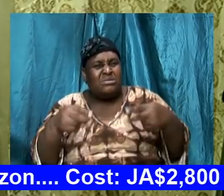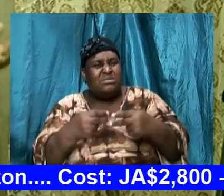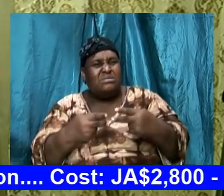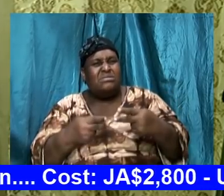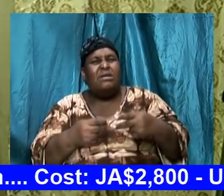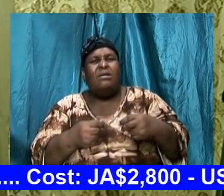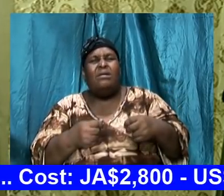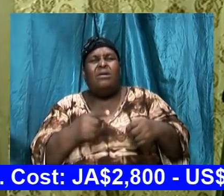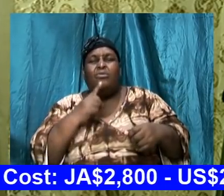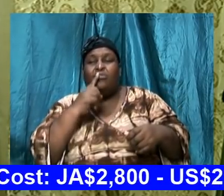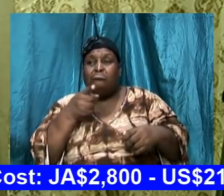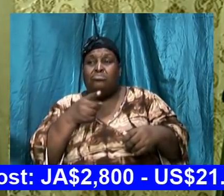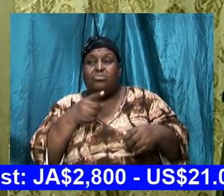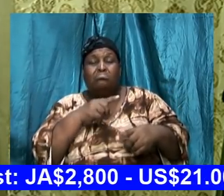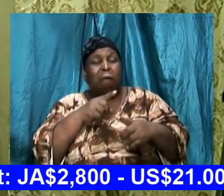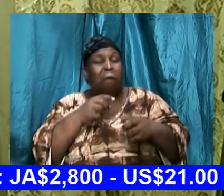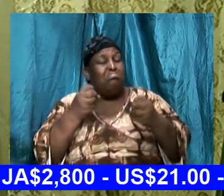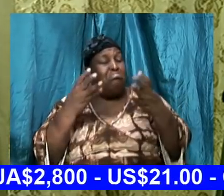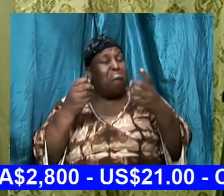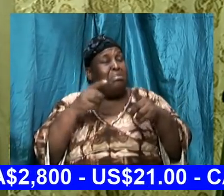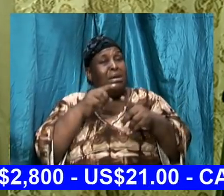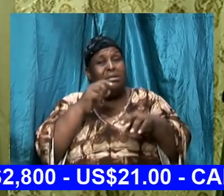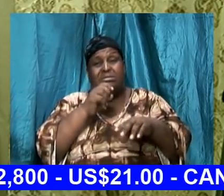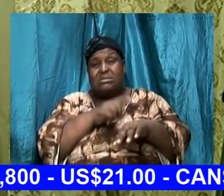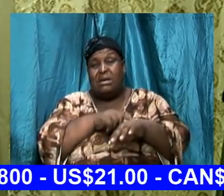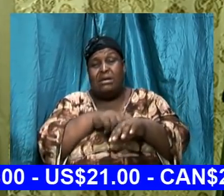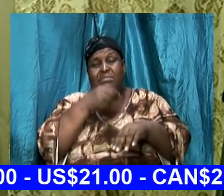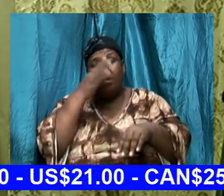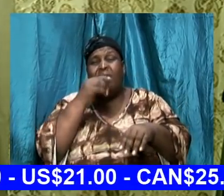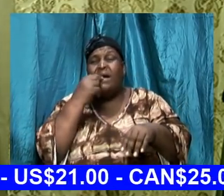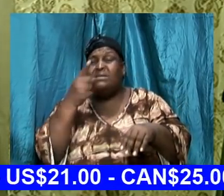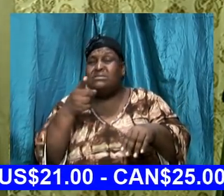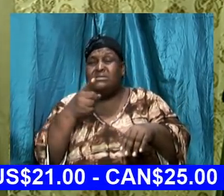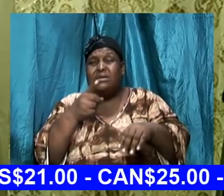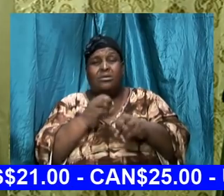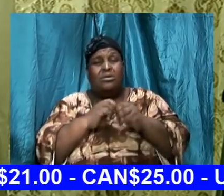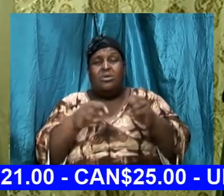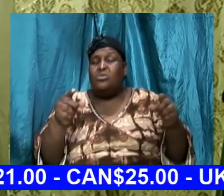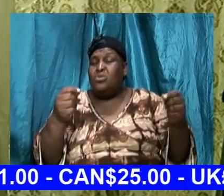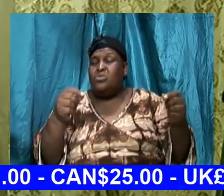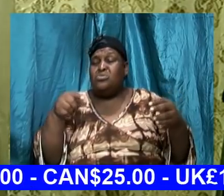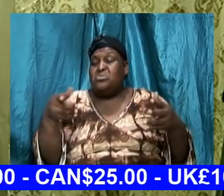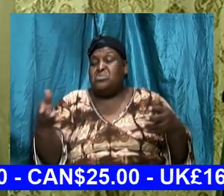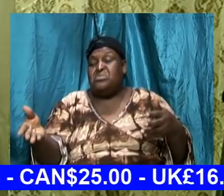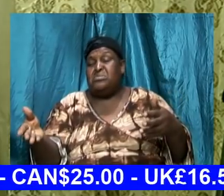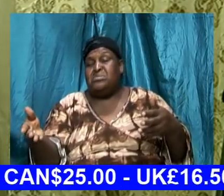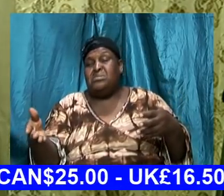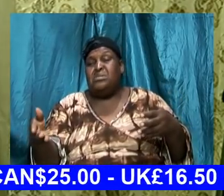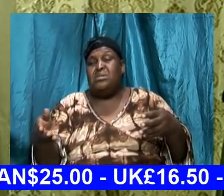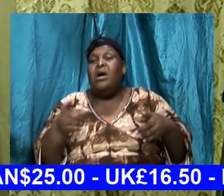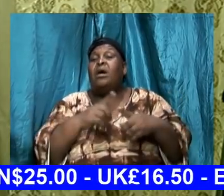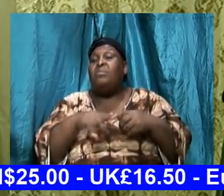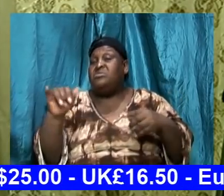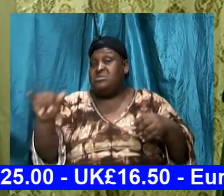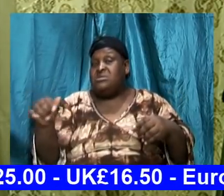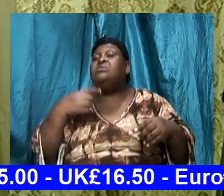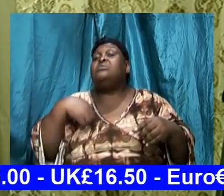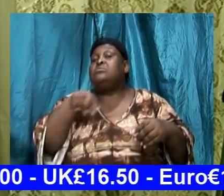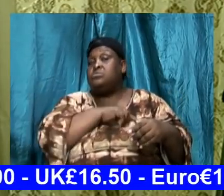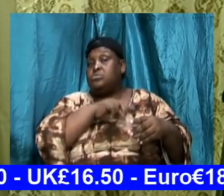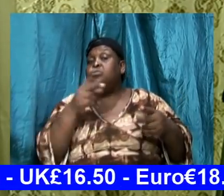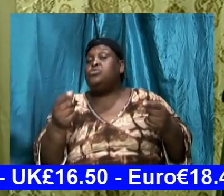a thing we don't do it on another instance the Lord said don't do a thing because he knows the negative impact